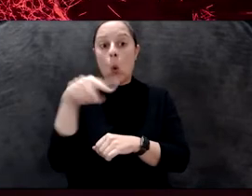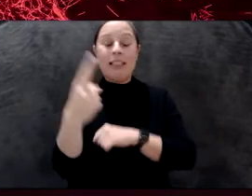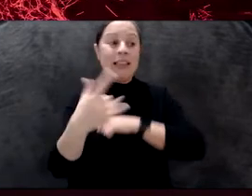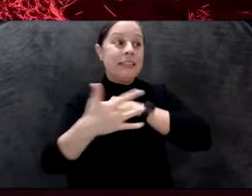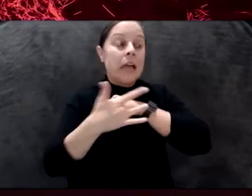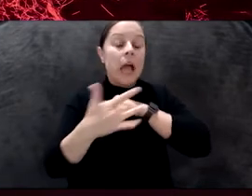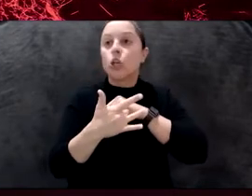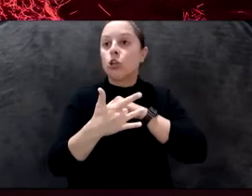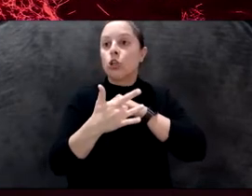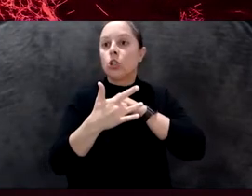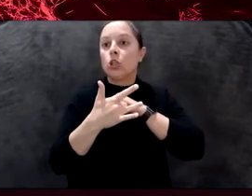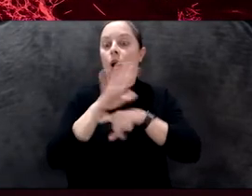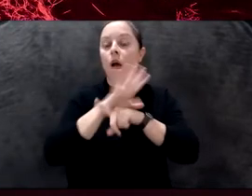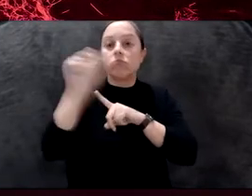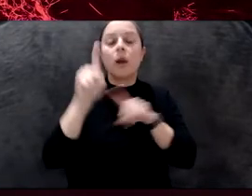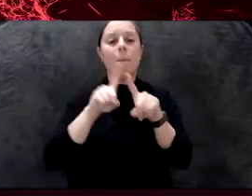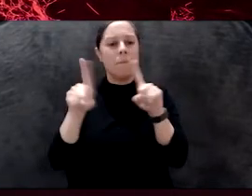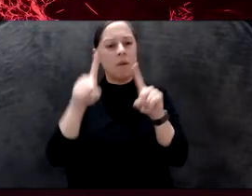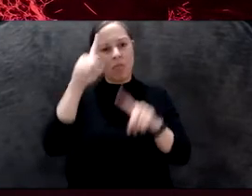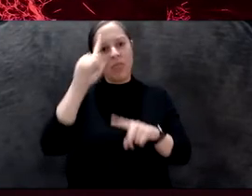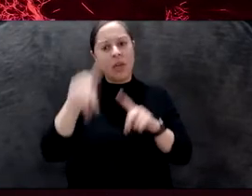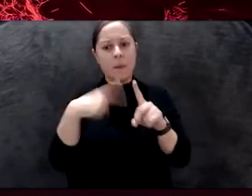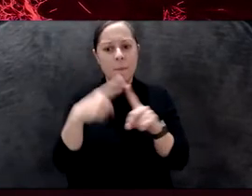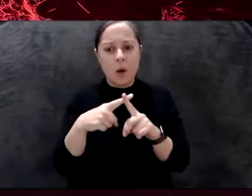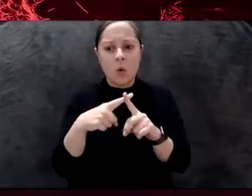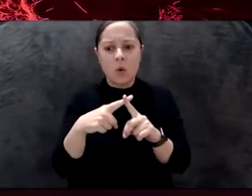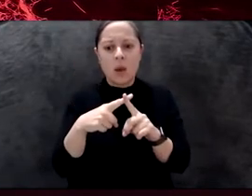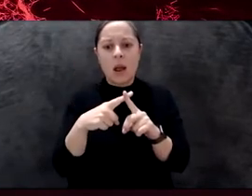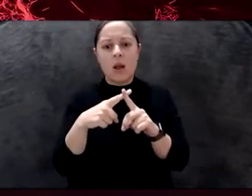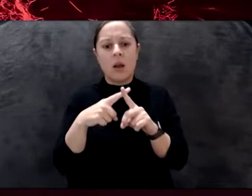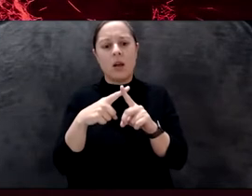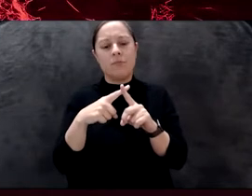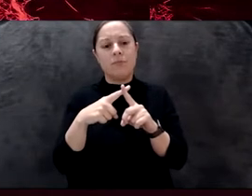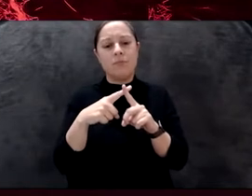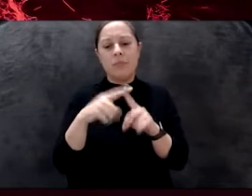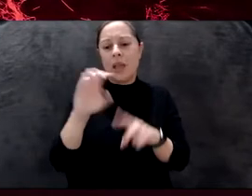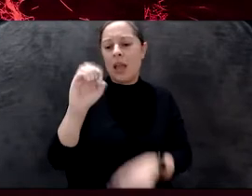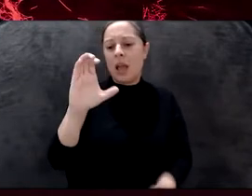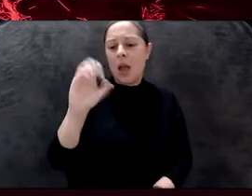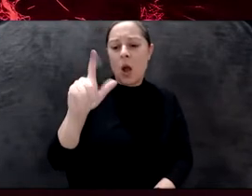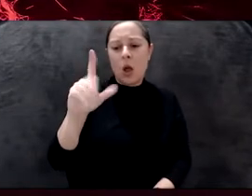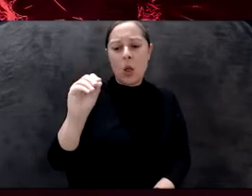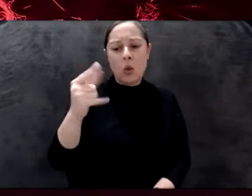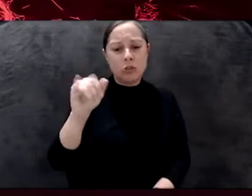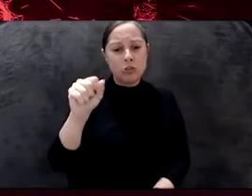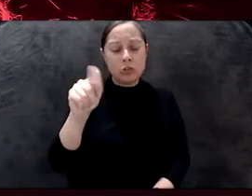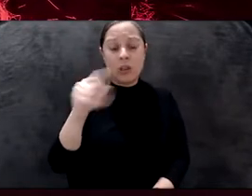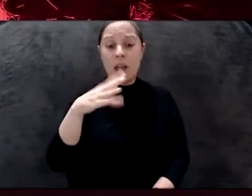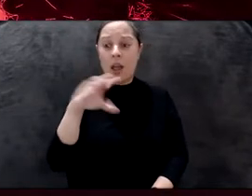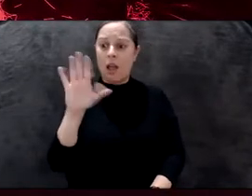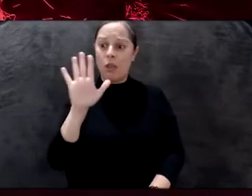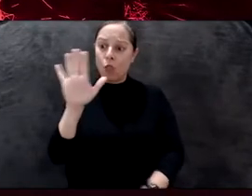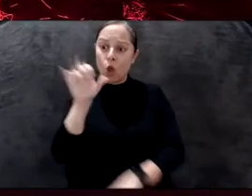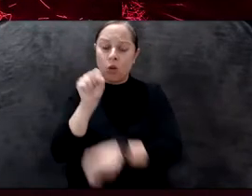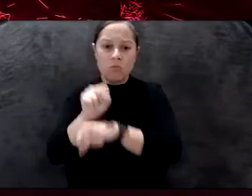advancement, but really think about maybe in the book of, you know, how we can think about ecologies of practice in relationship with, you have a book